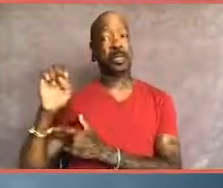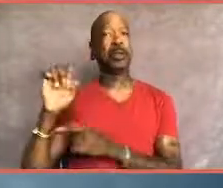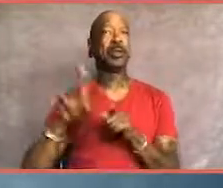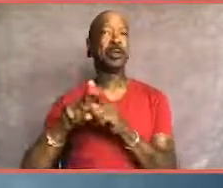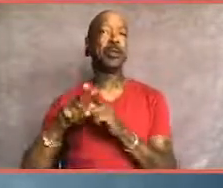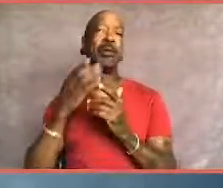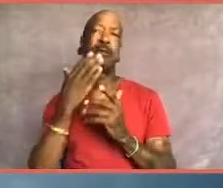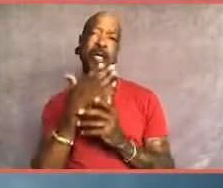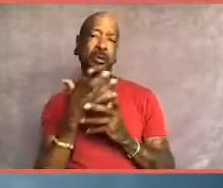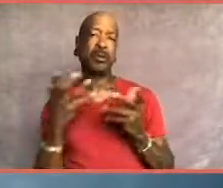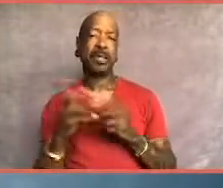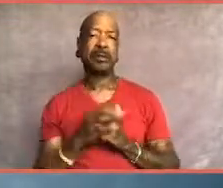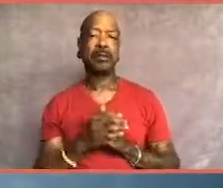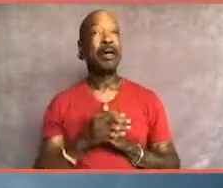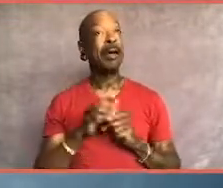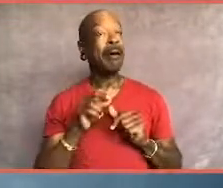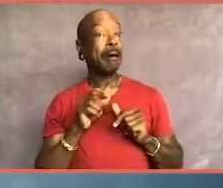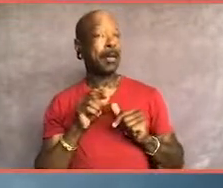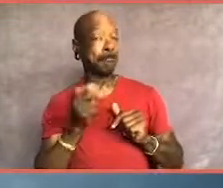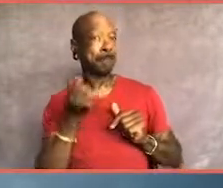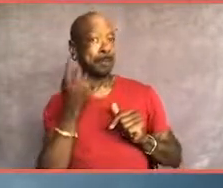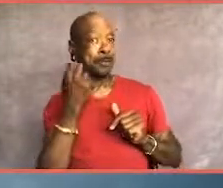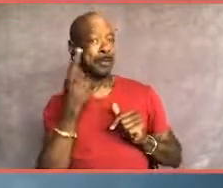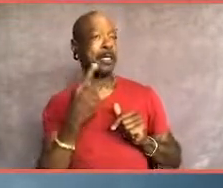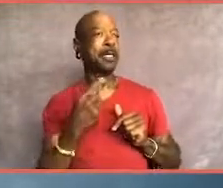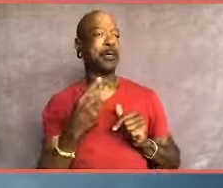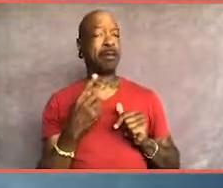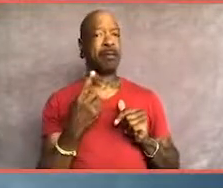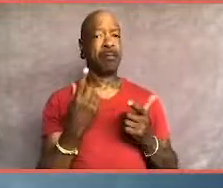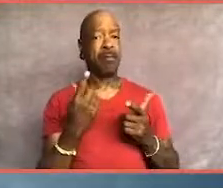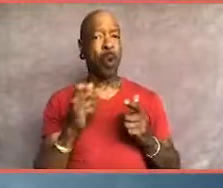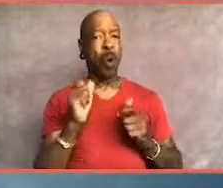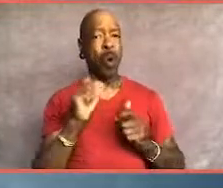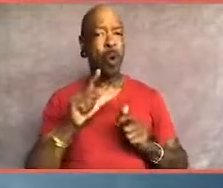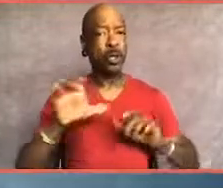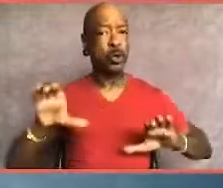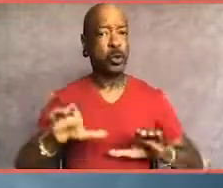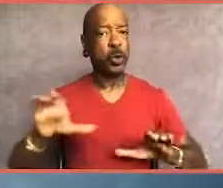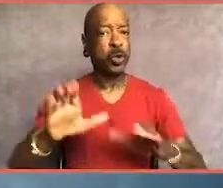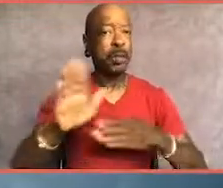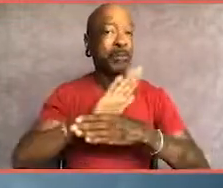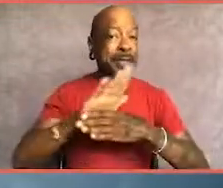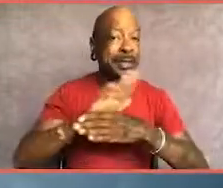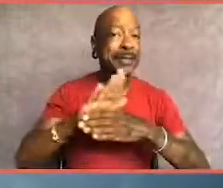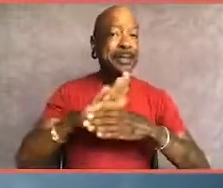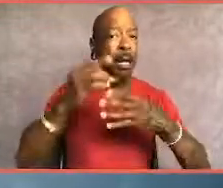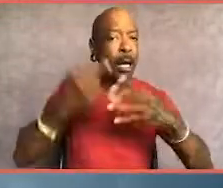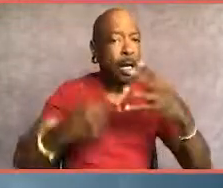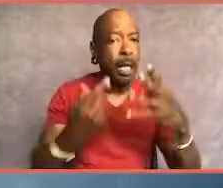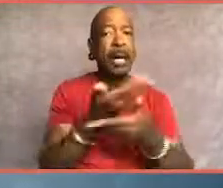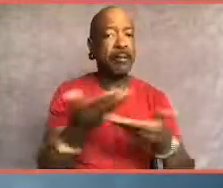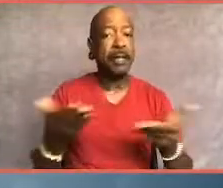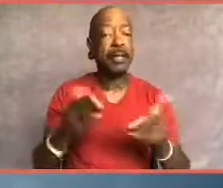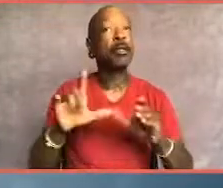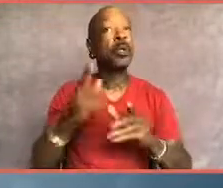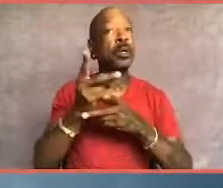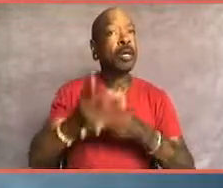So, as I understand it, in addition to all that you have going on and caring for other